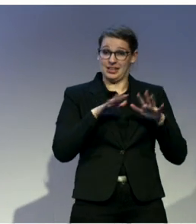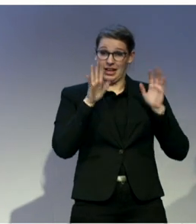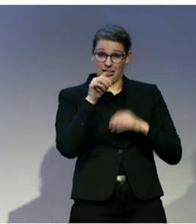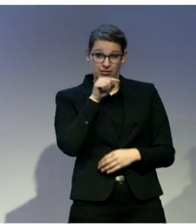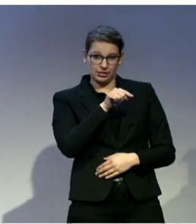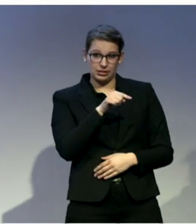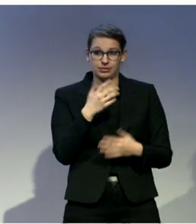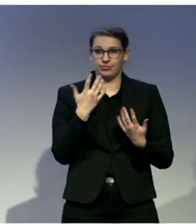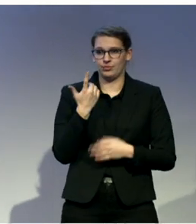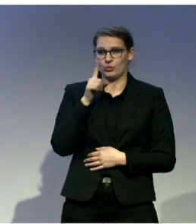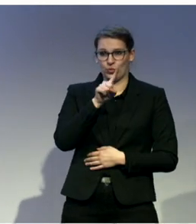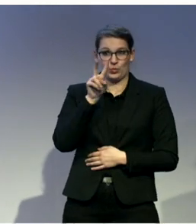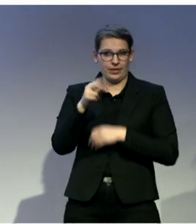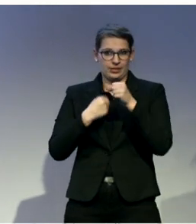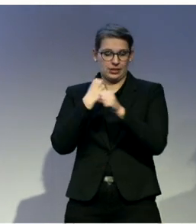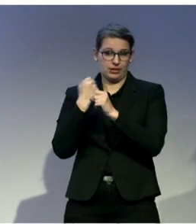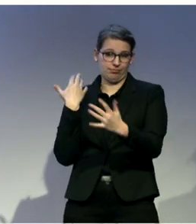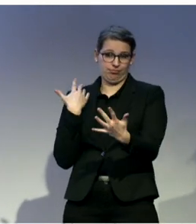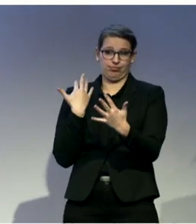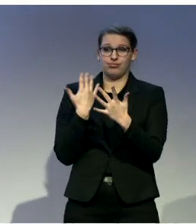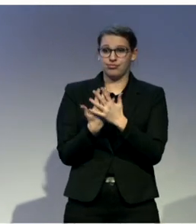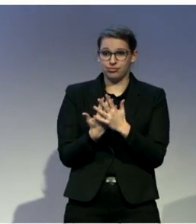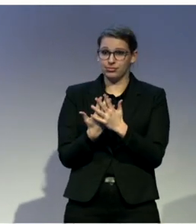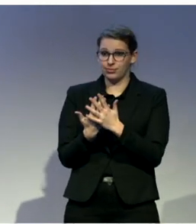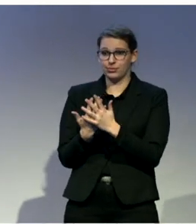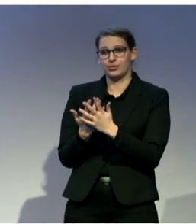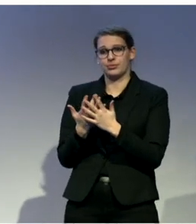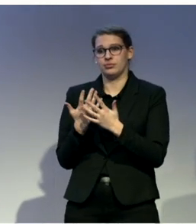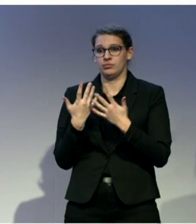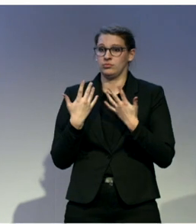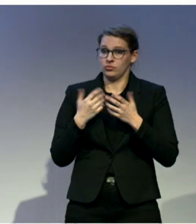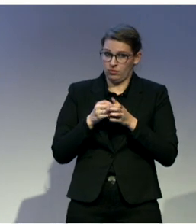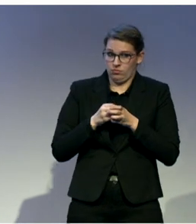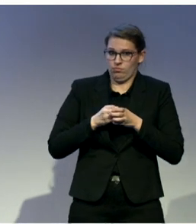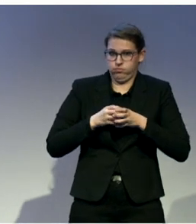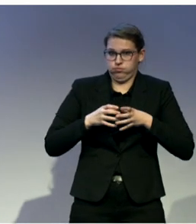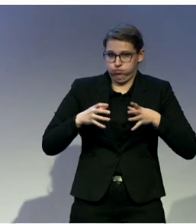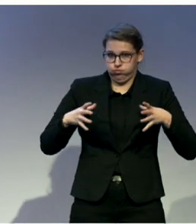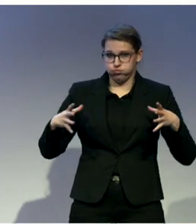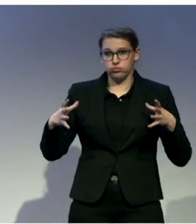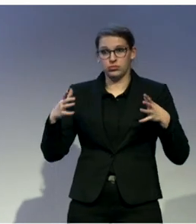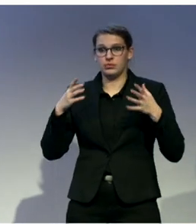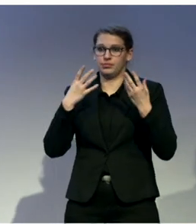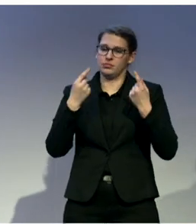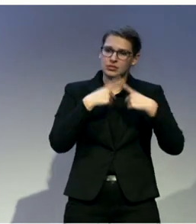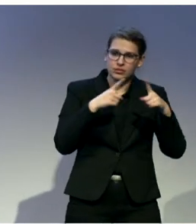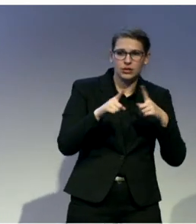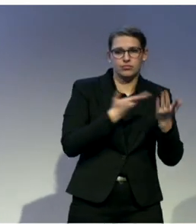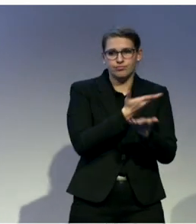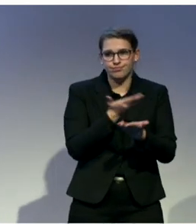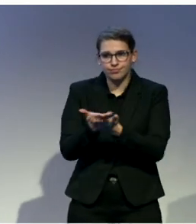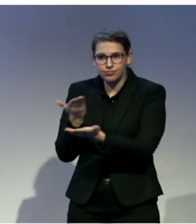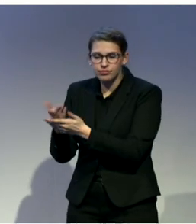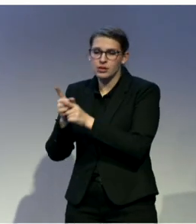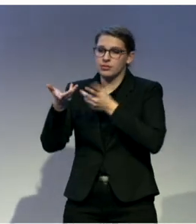In the last 12 years, Kinderhände has grown. It grew to an information and